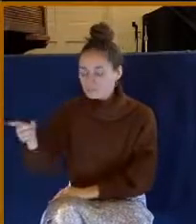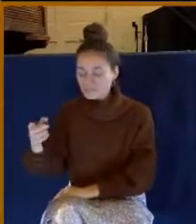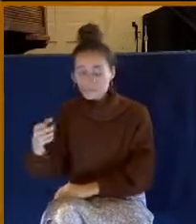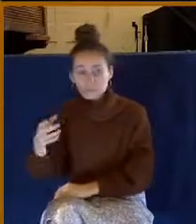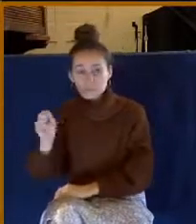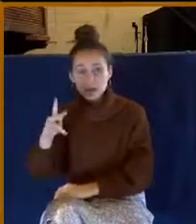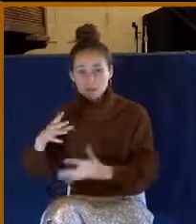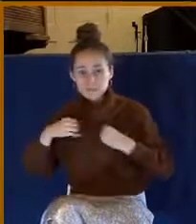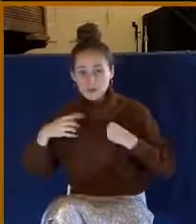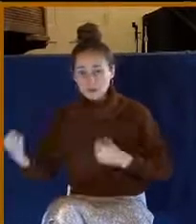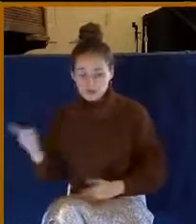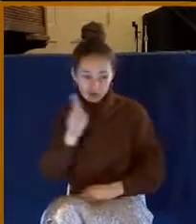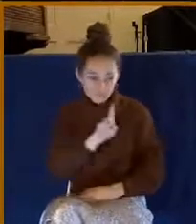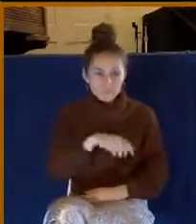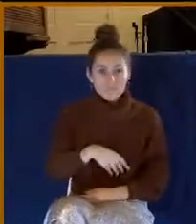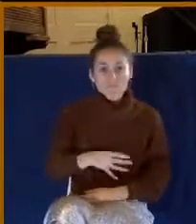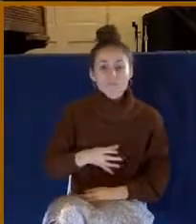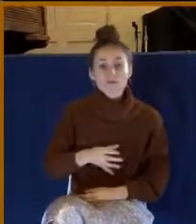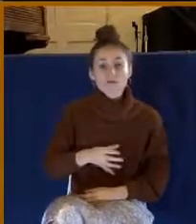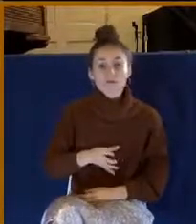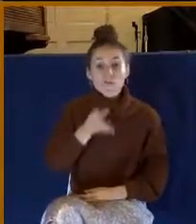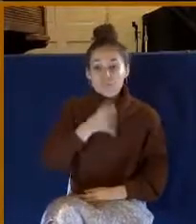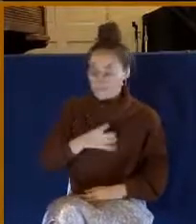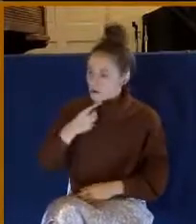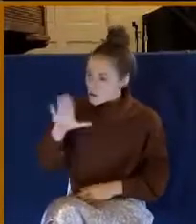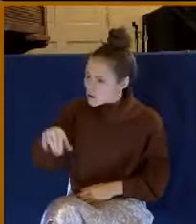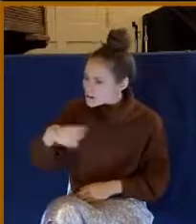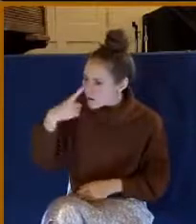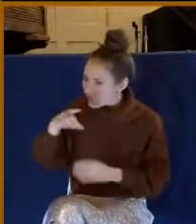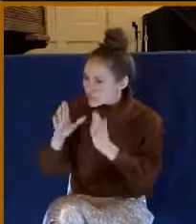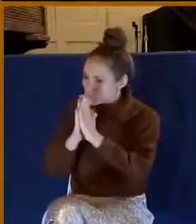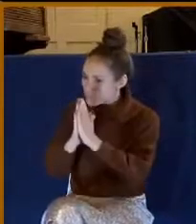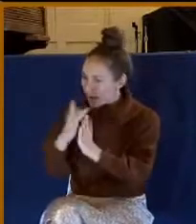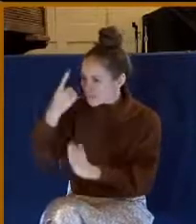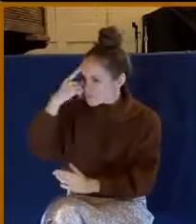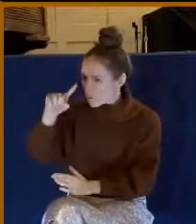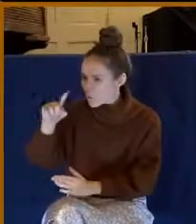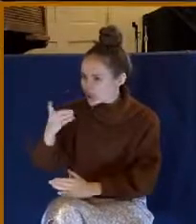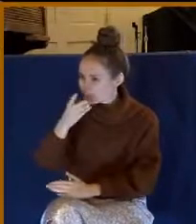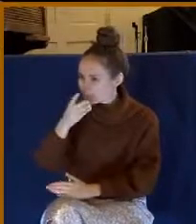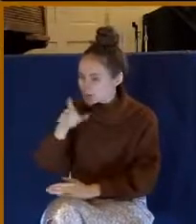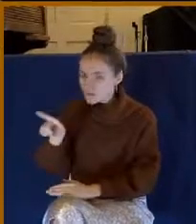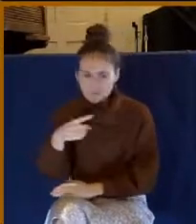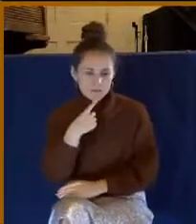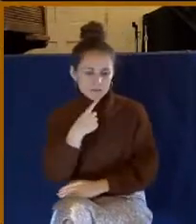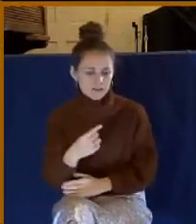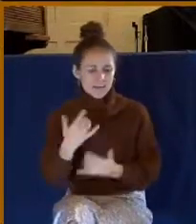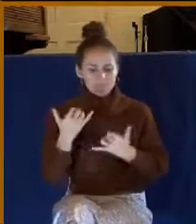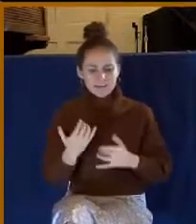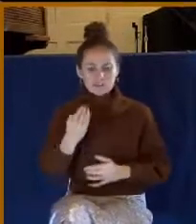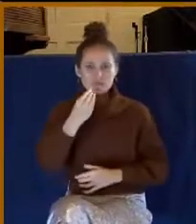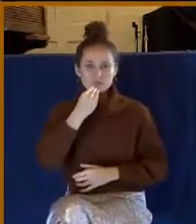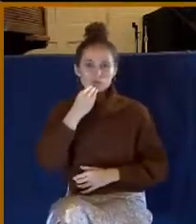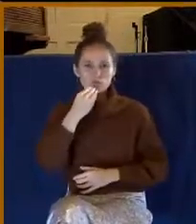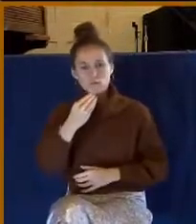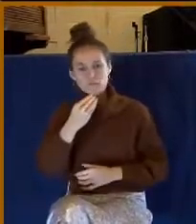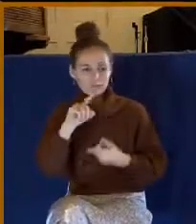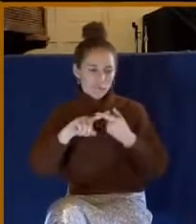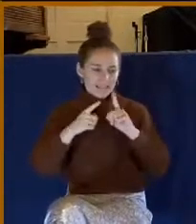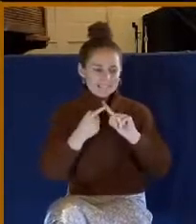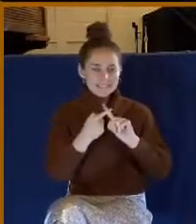Well, sure. And she cleared her throat, and she looked at her watch, and she said, This food, friends, is coming to you through courtesy of Almighty God.